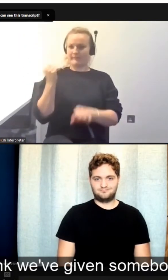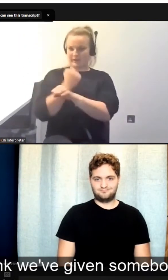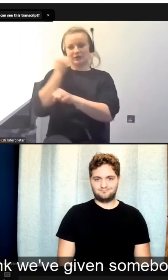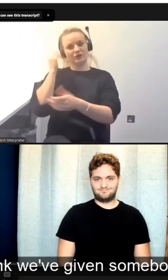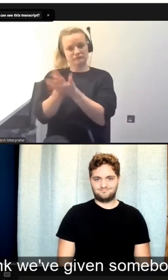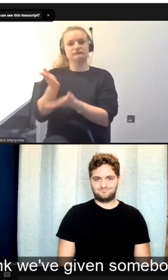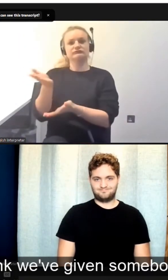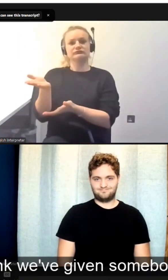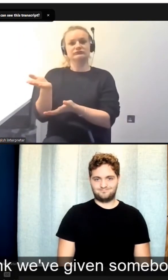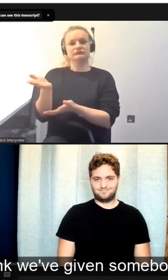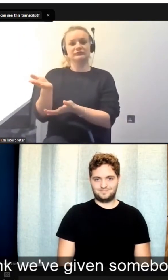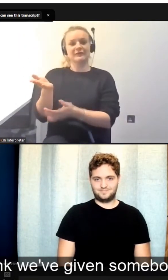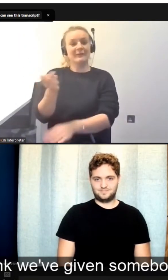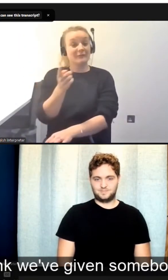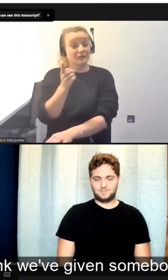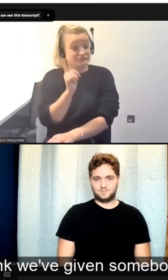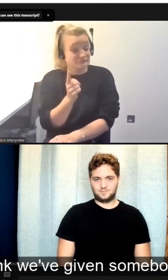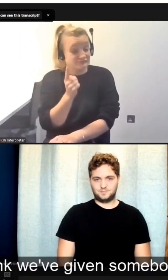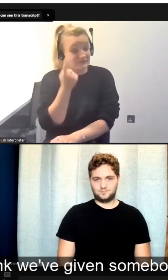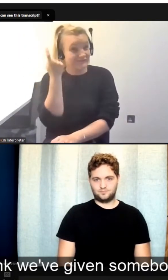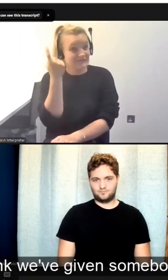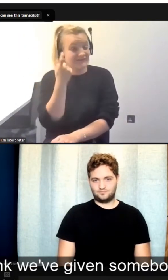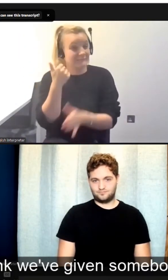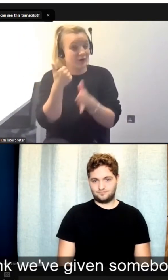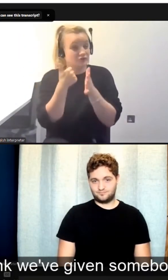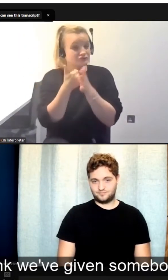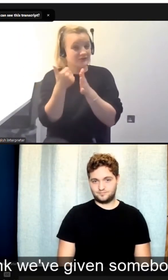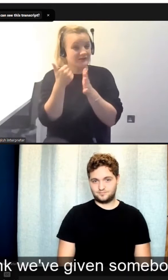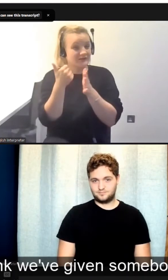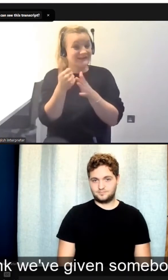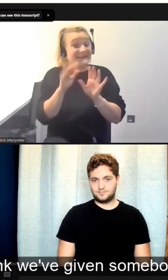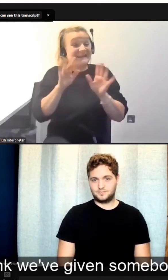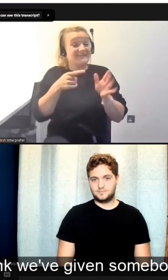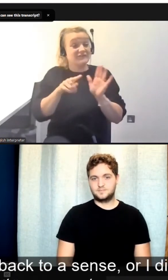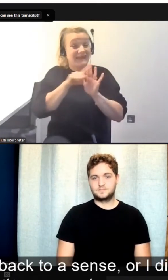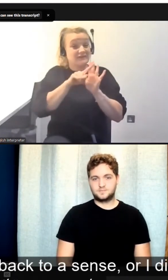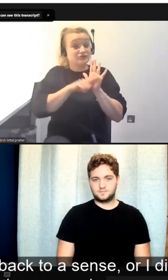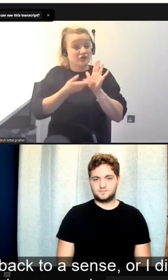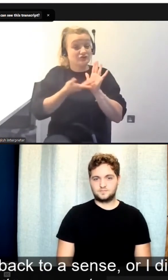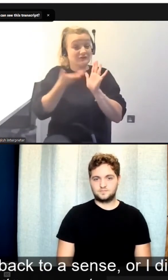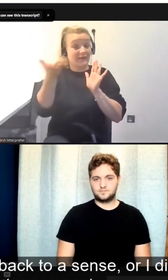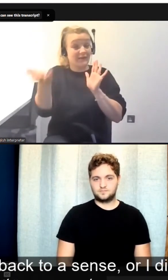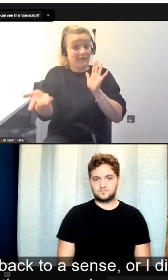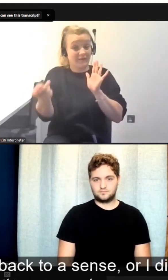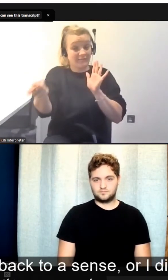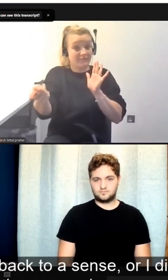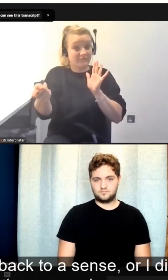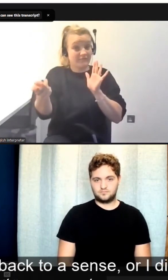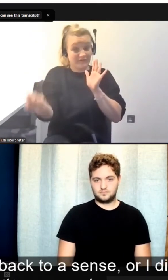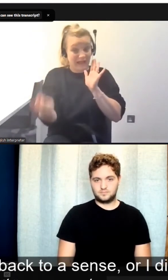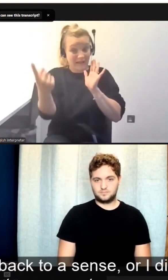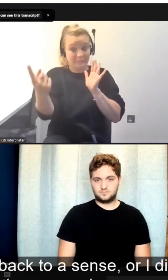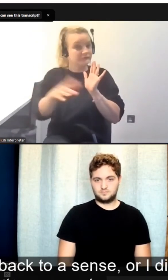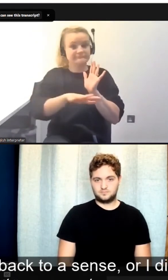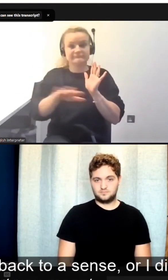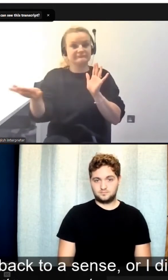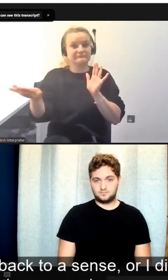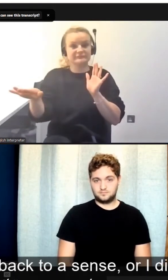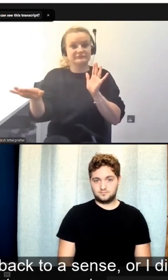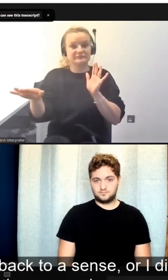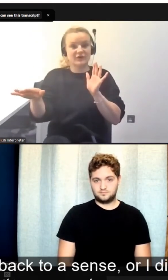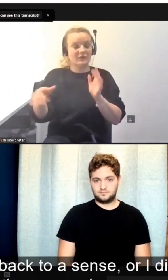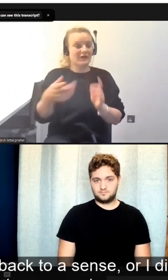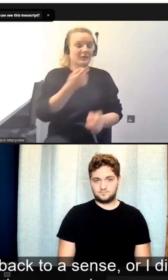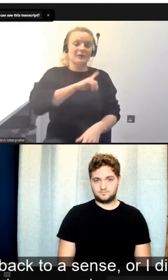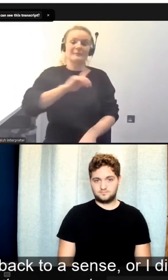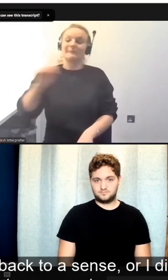actually, how often do we think we've given somebody an instruction? It doesn't happen. It And they come back to a